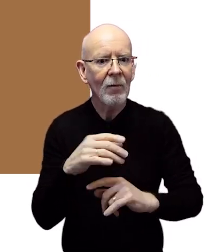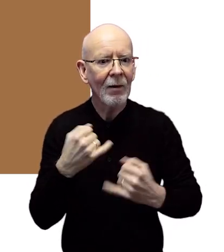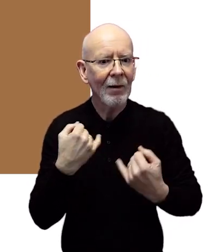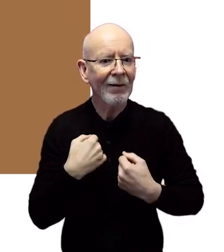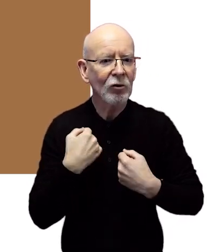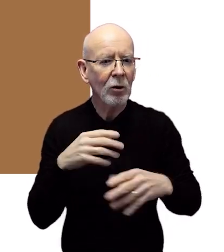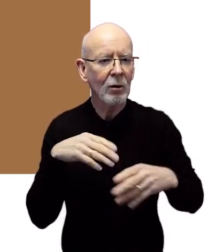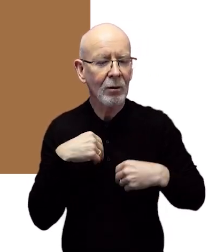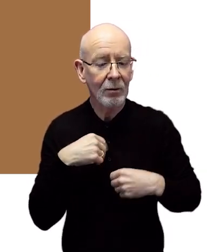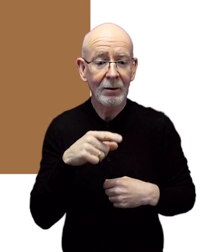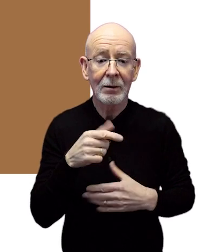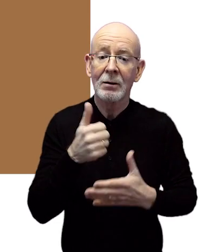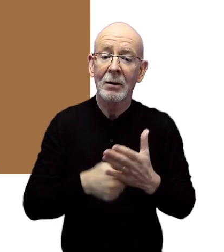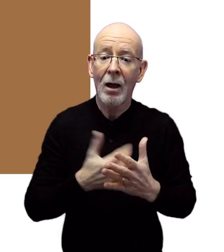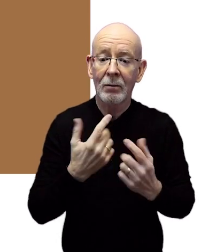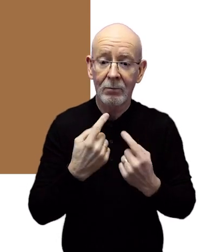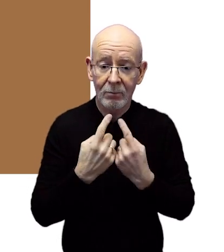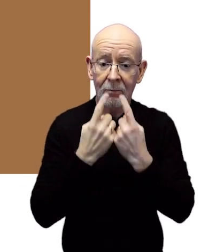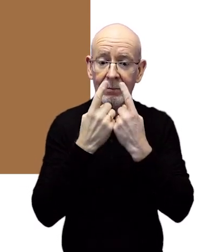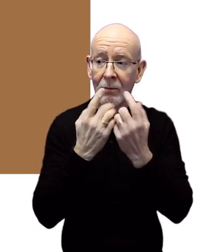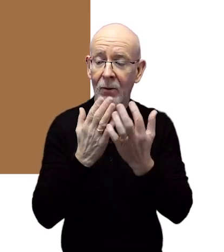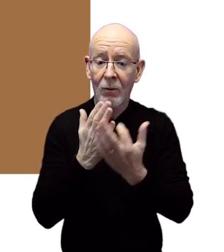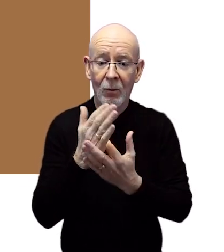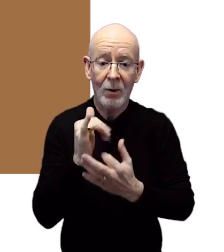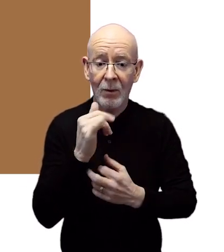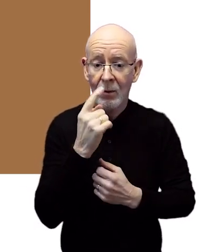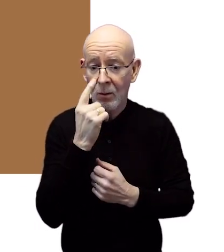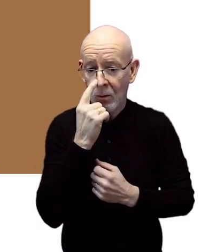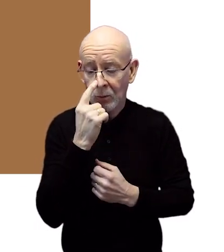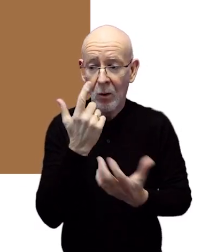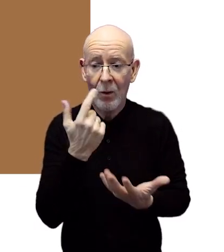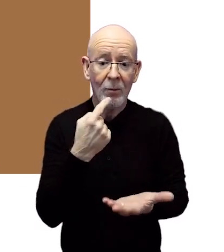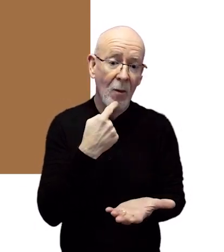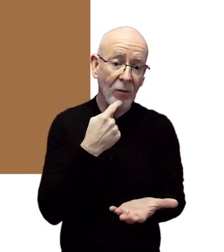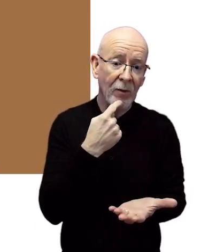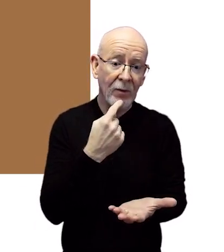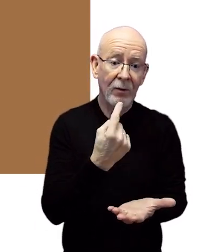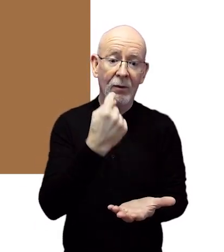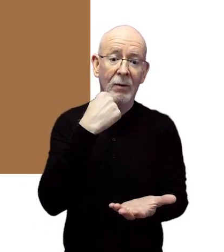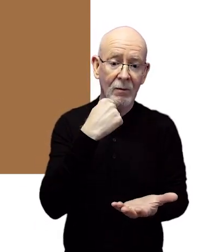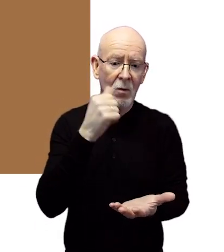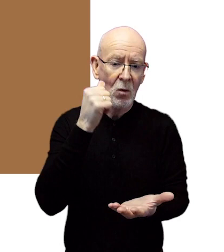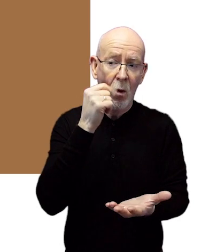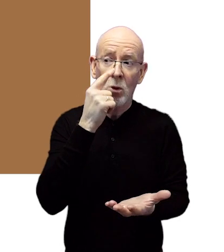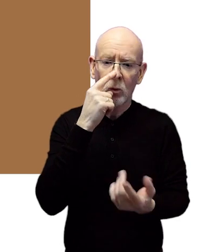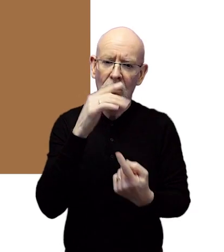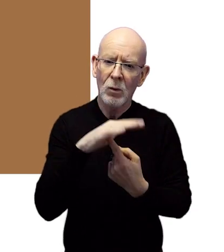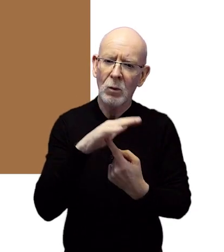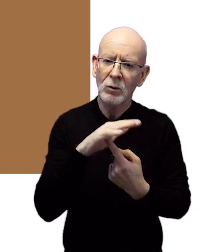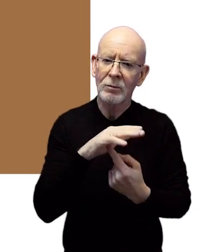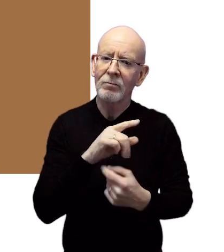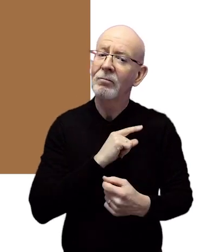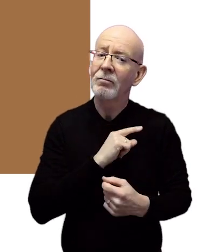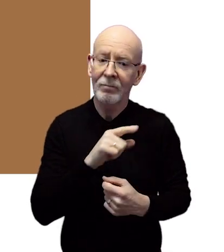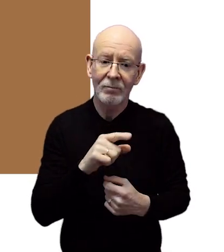The air begins its journey by being breathed in through either the nose or the mouth. As we know the nose is very important